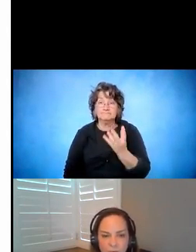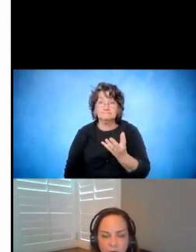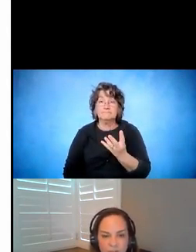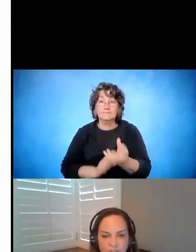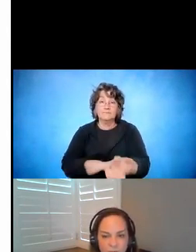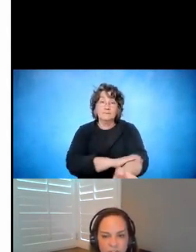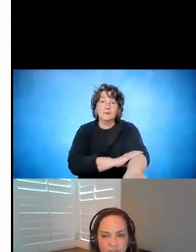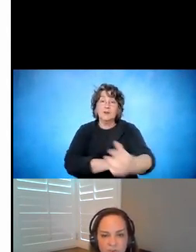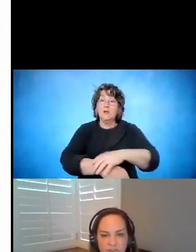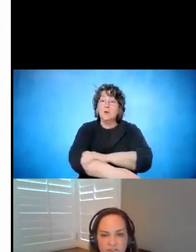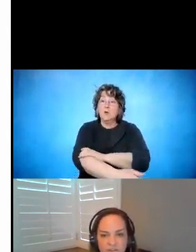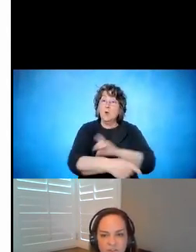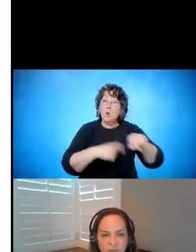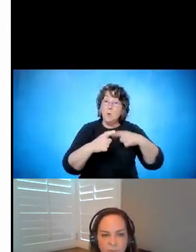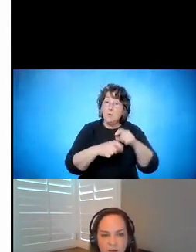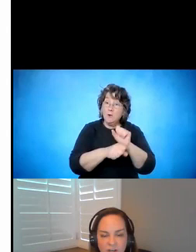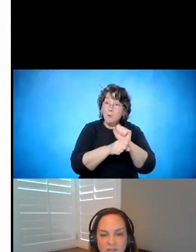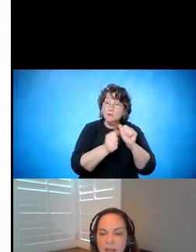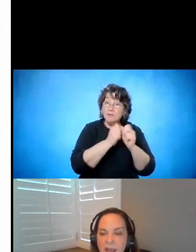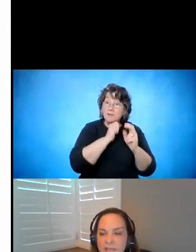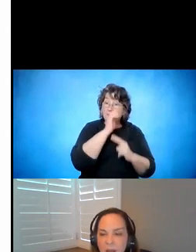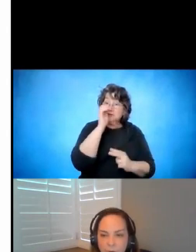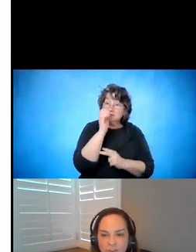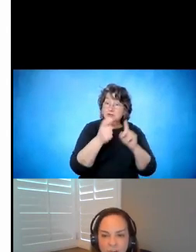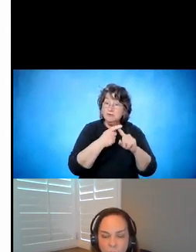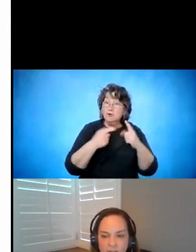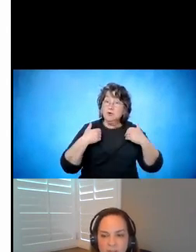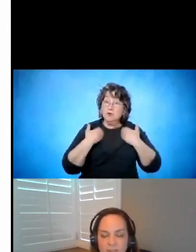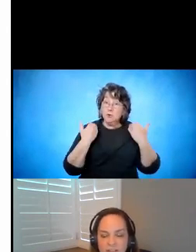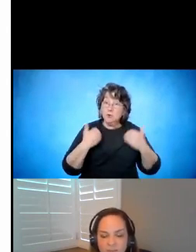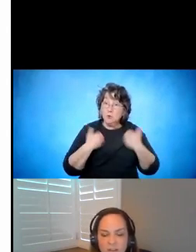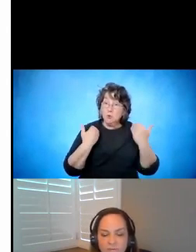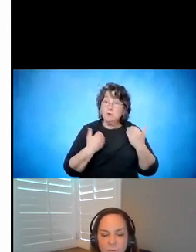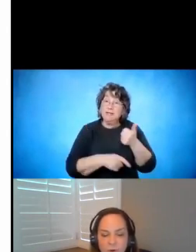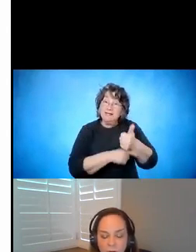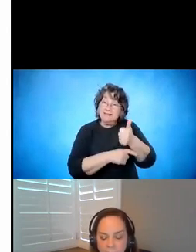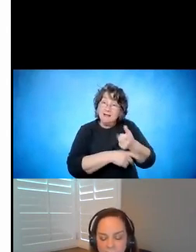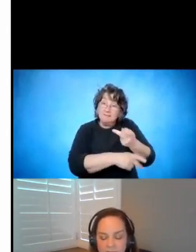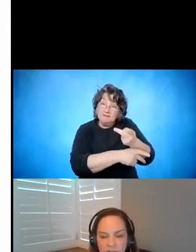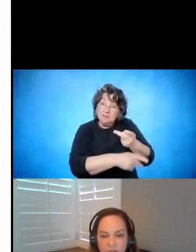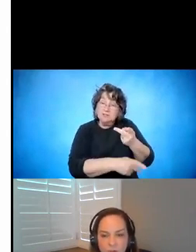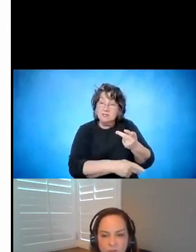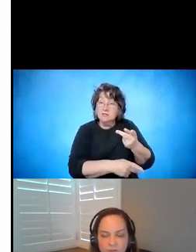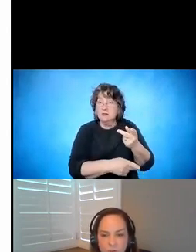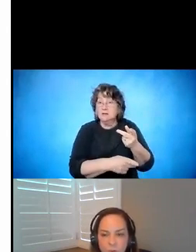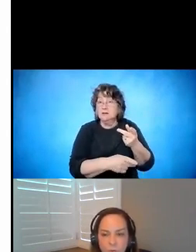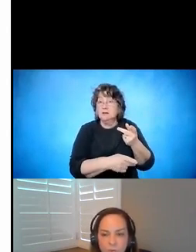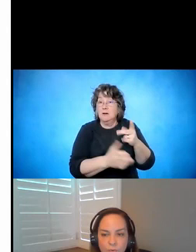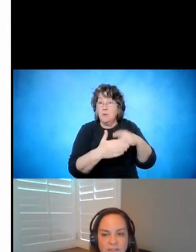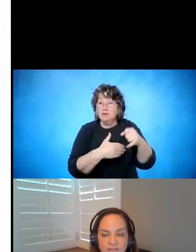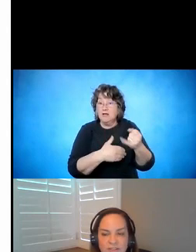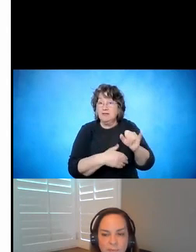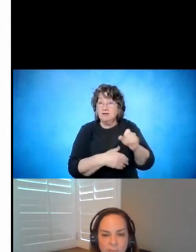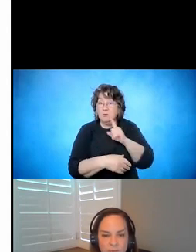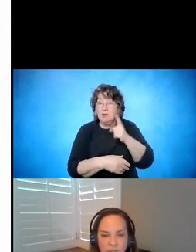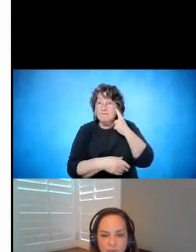the first grant, which is the Bridges to Use Self-Sufficiency Project, and that project was specifically for individuals who were